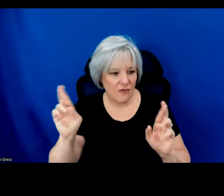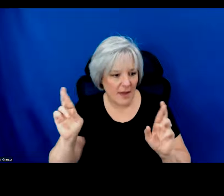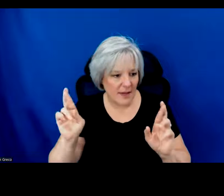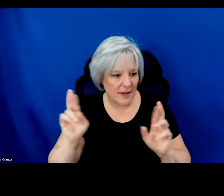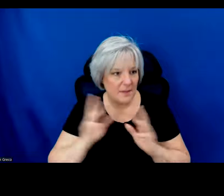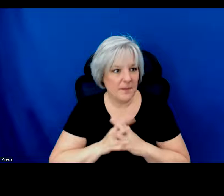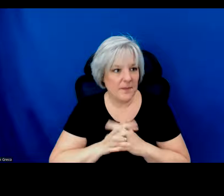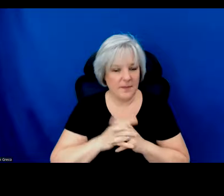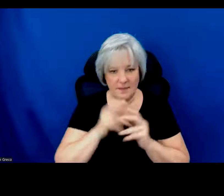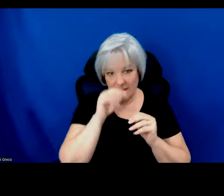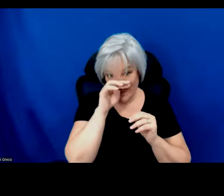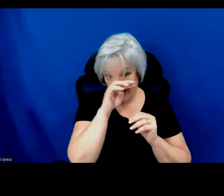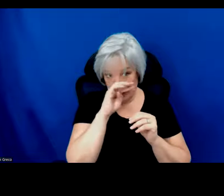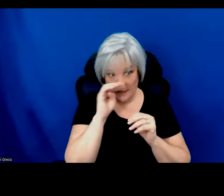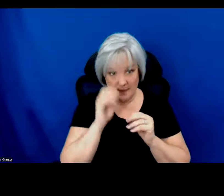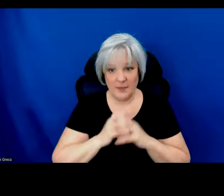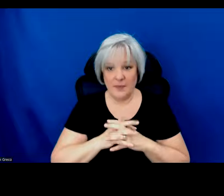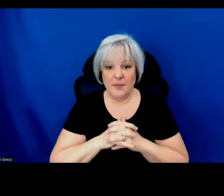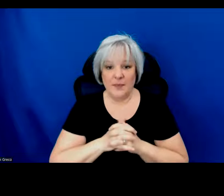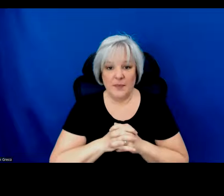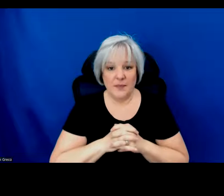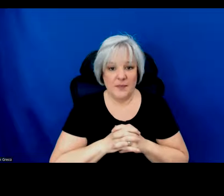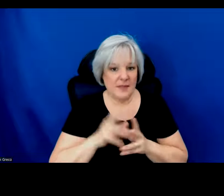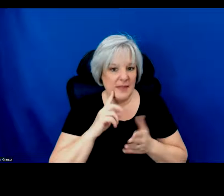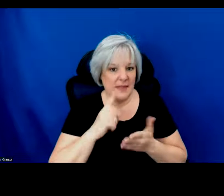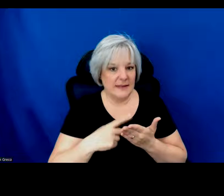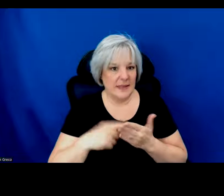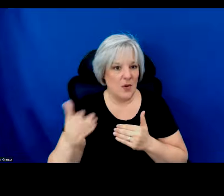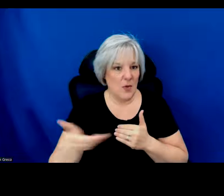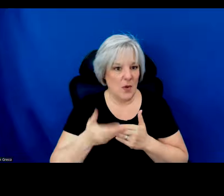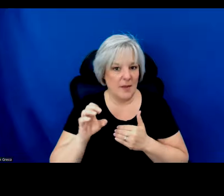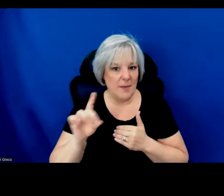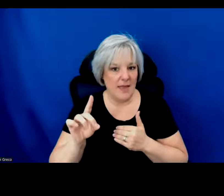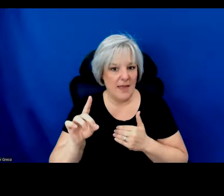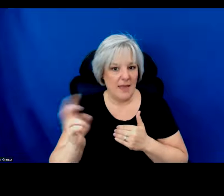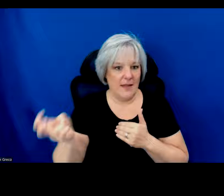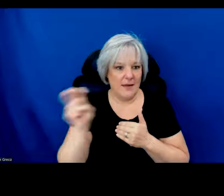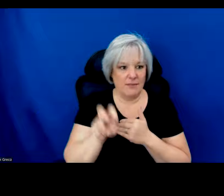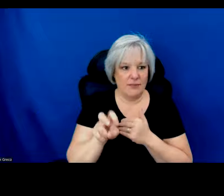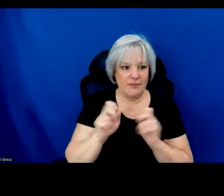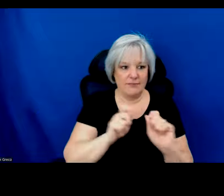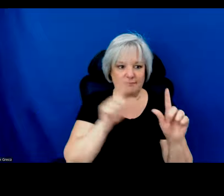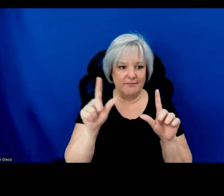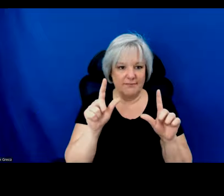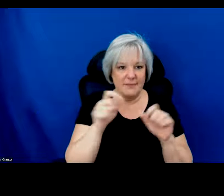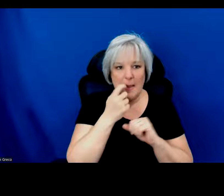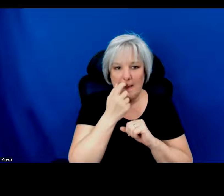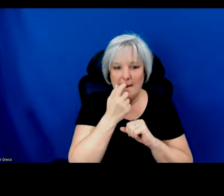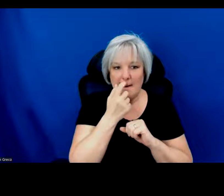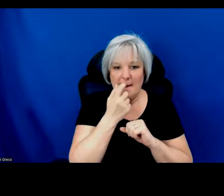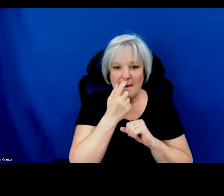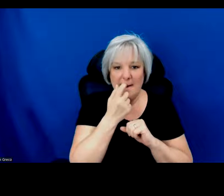talk. I'm going to welcome Ed into our presenting circle